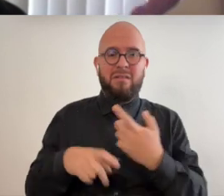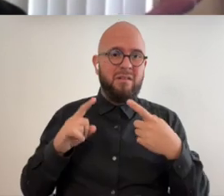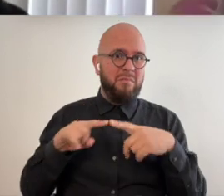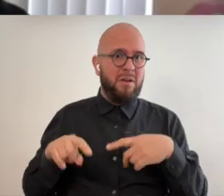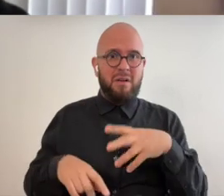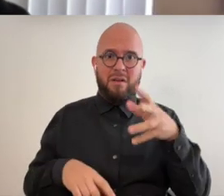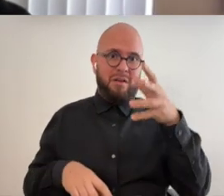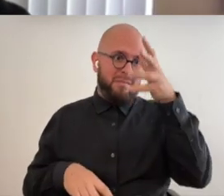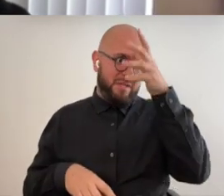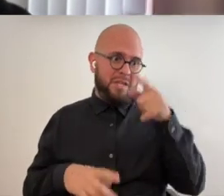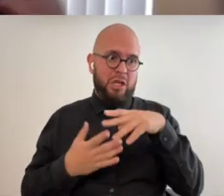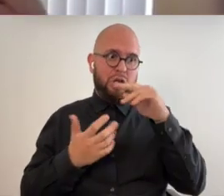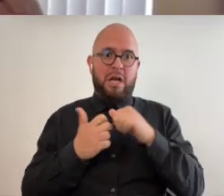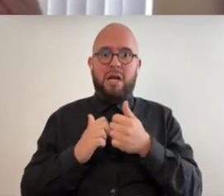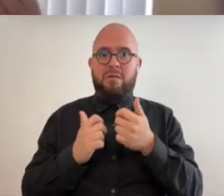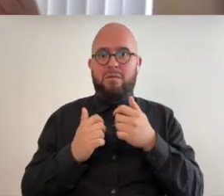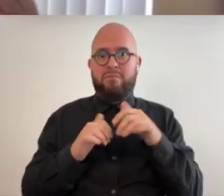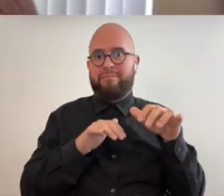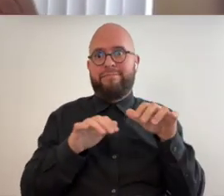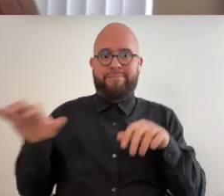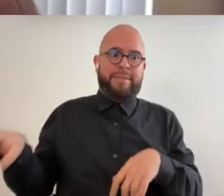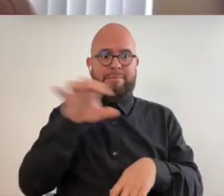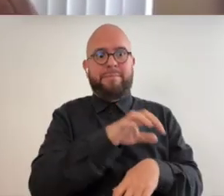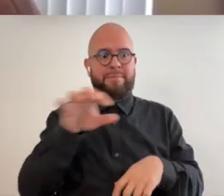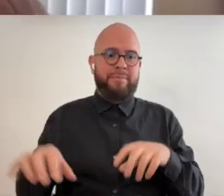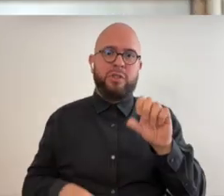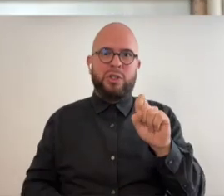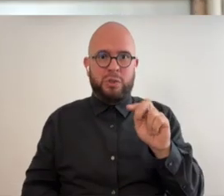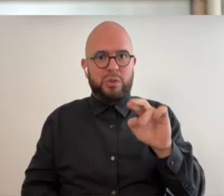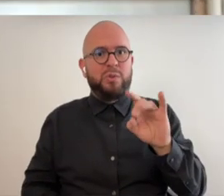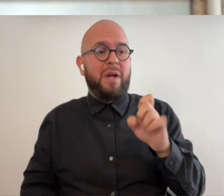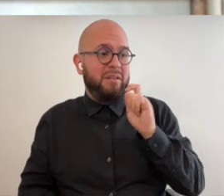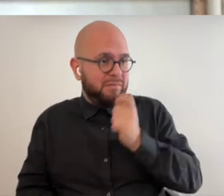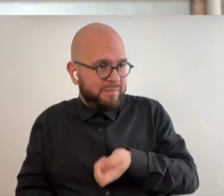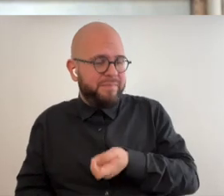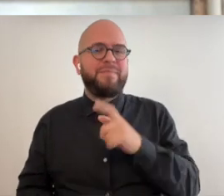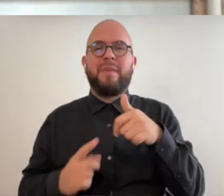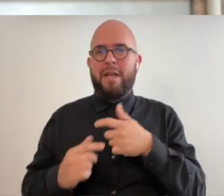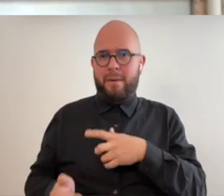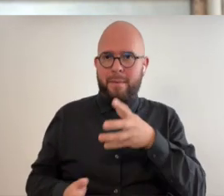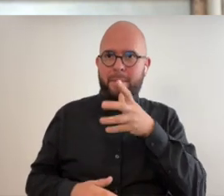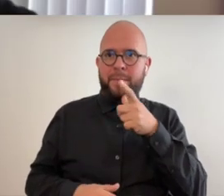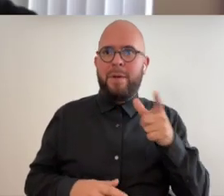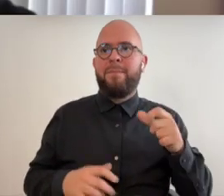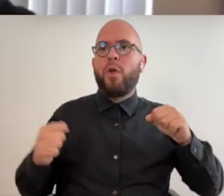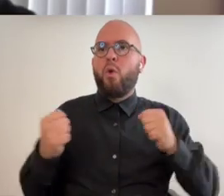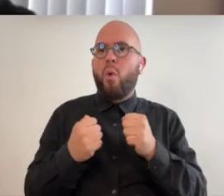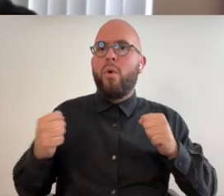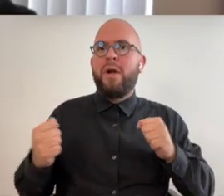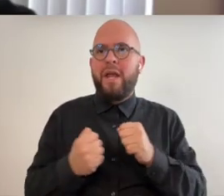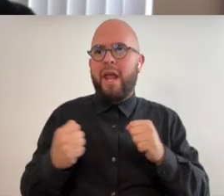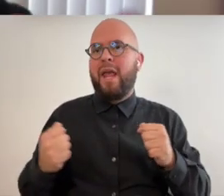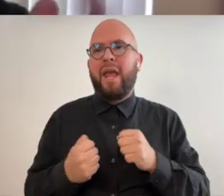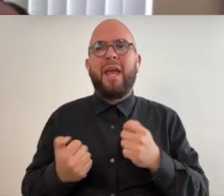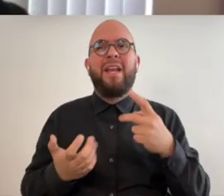learned to play stride piano he's actually was really good at it so neat because my mom was an accordion virtuoso and so